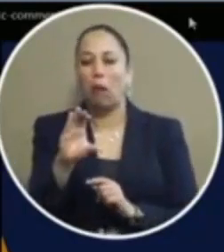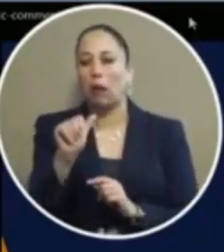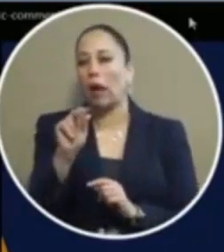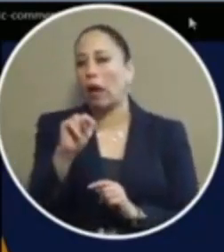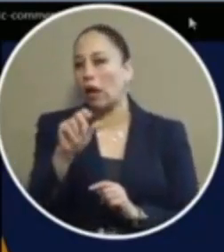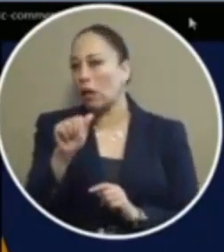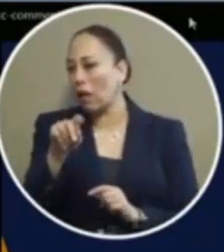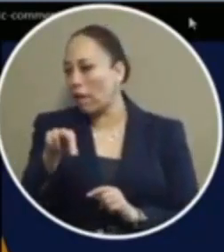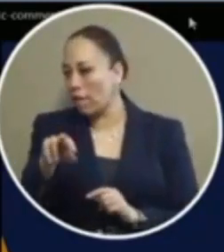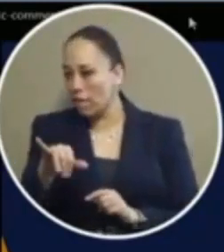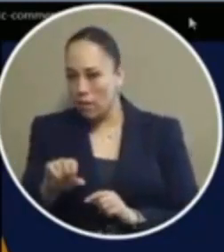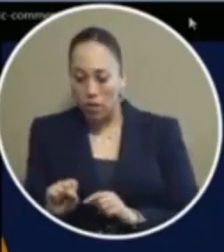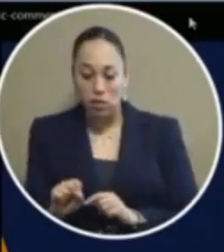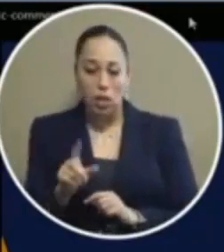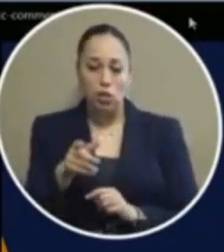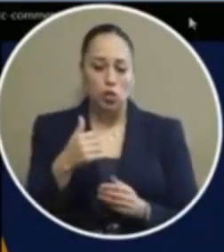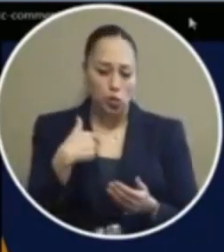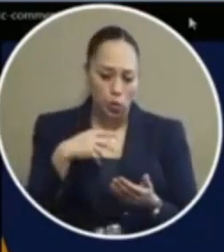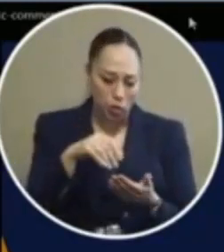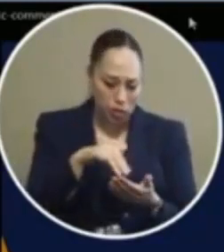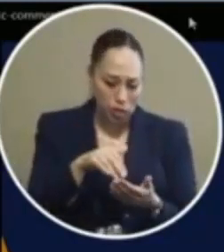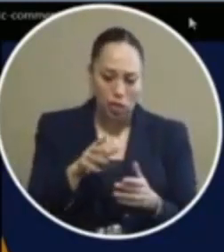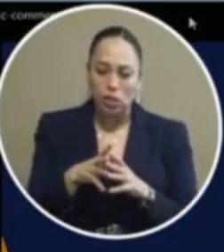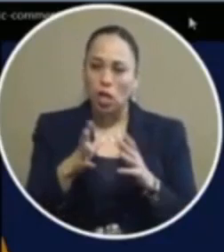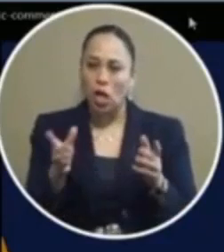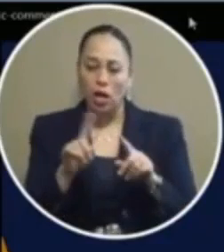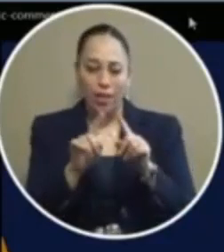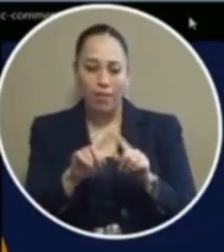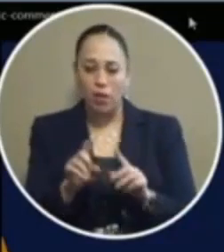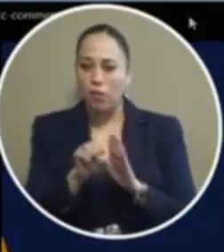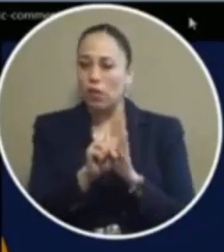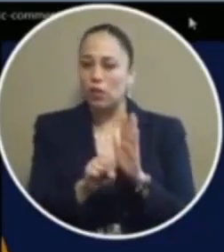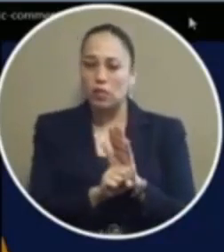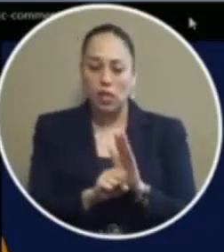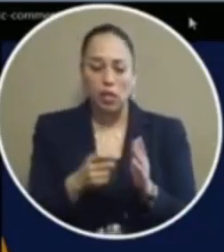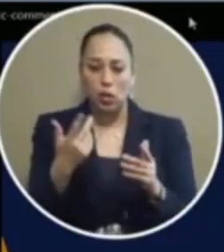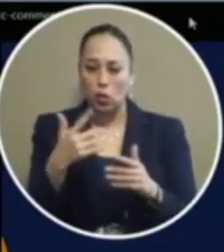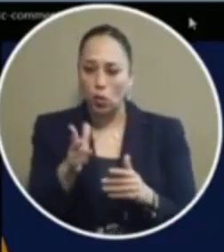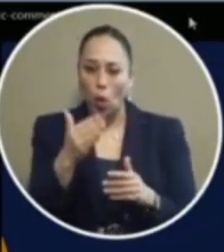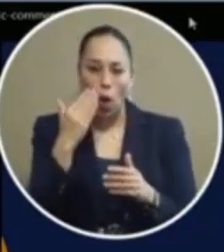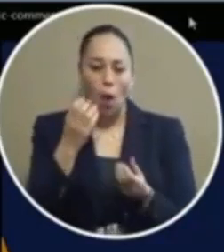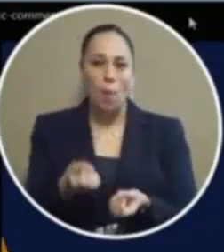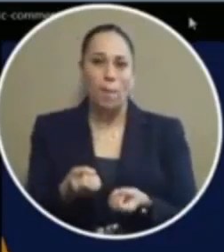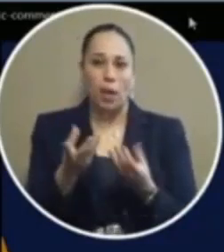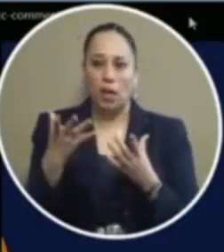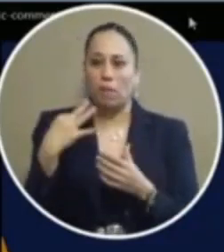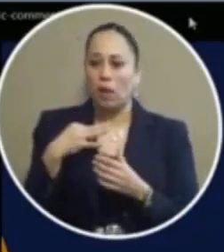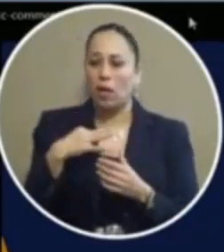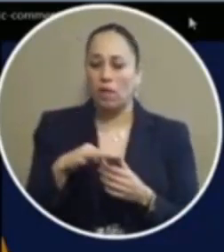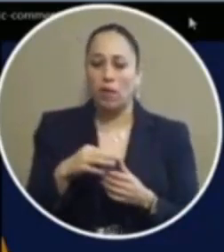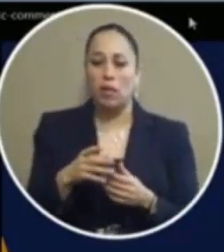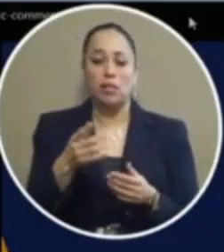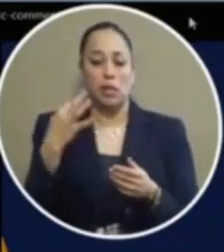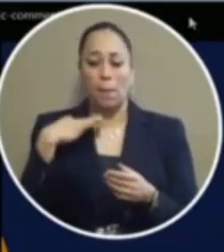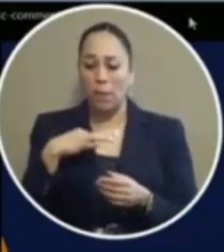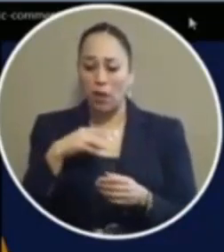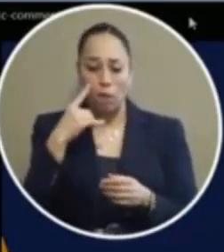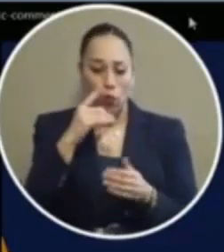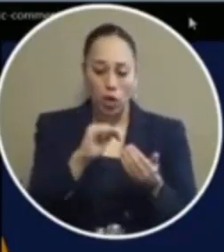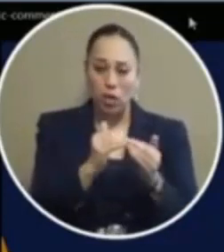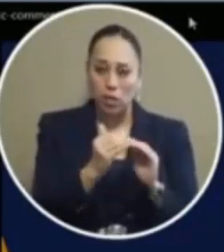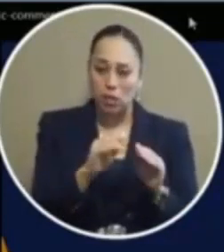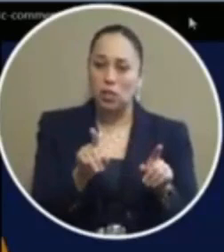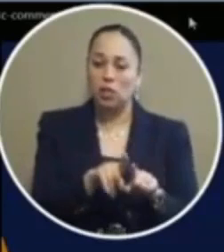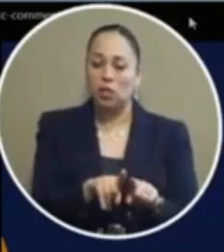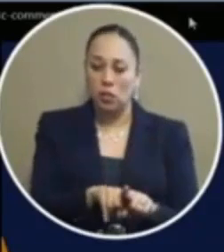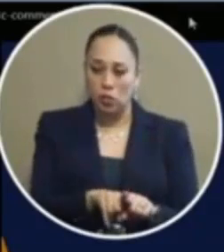i mean if you all do the study there's so much studies in different states and how beneficial it helps individuals and it doesn't benefit the city to be wasting